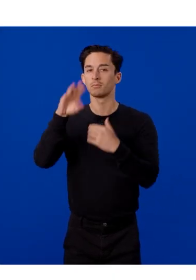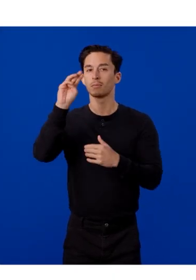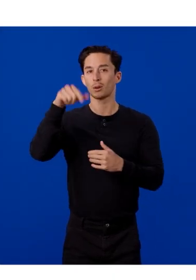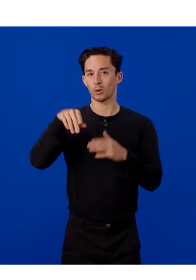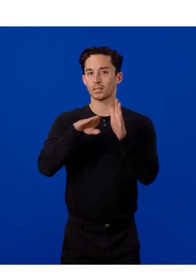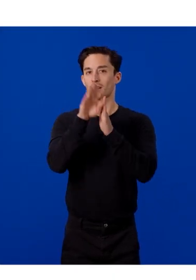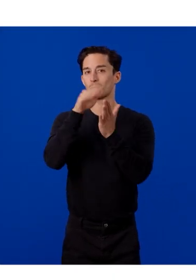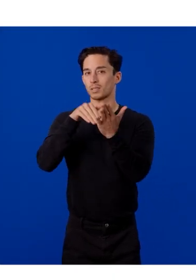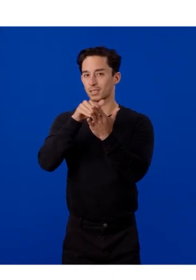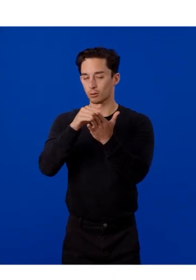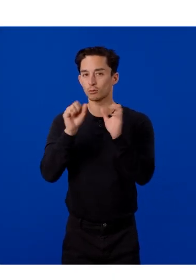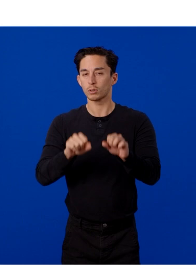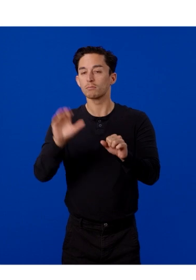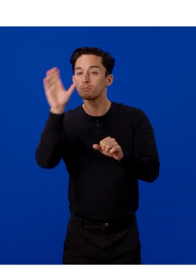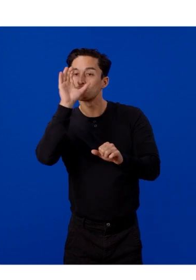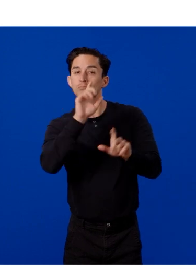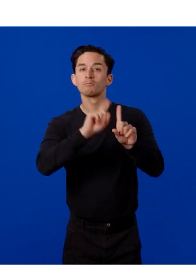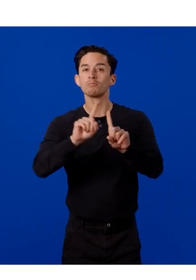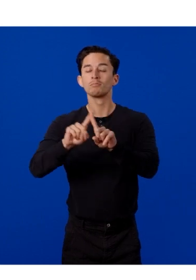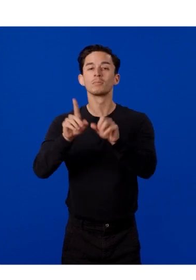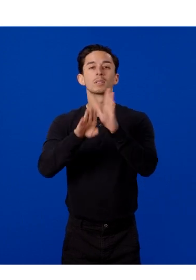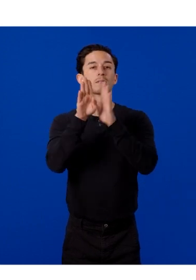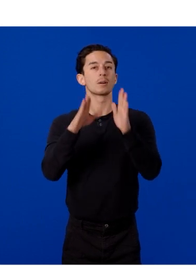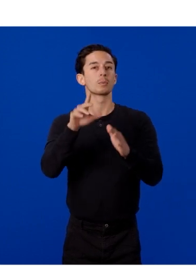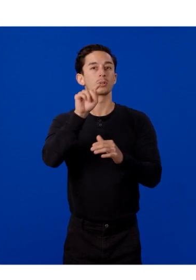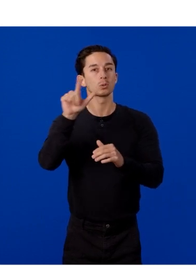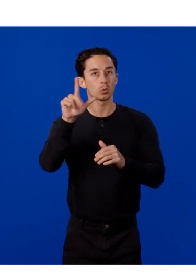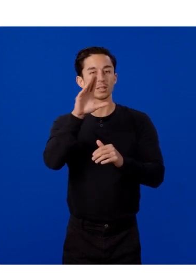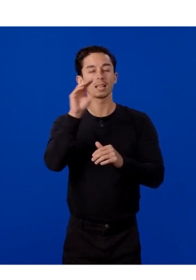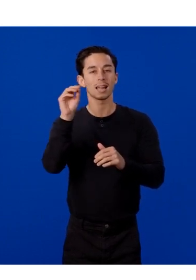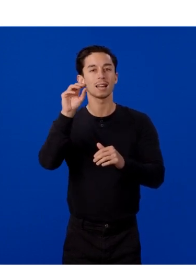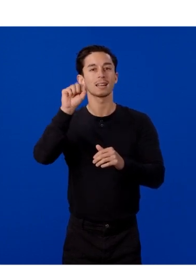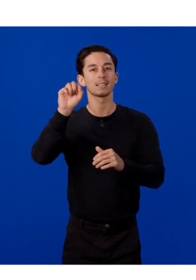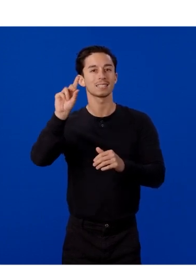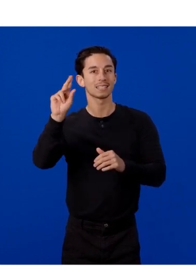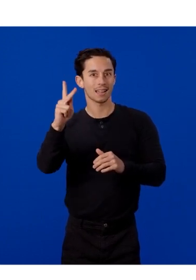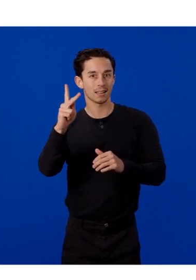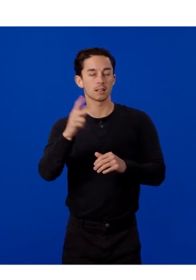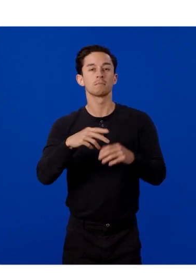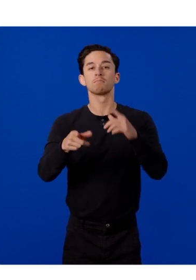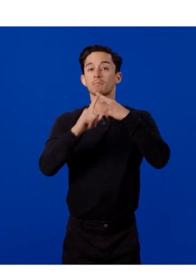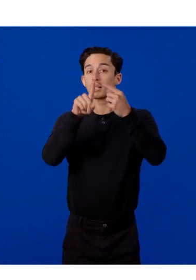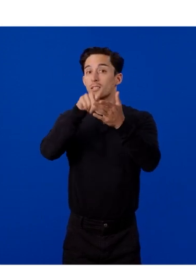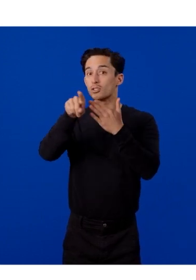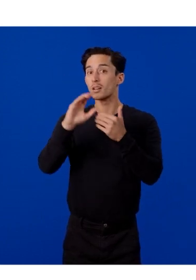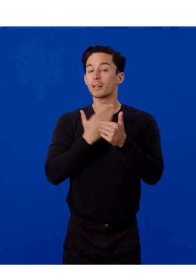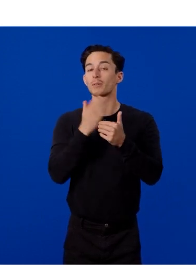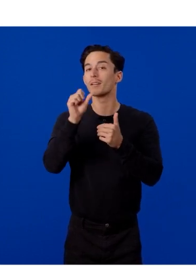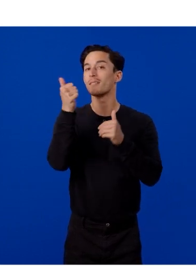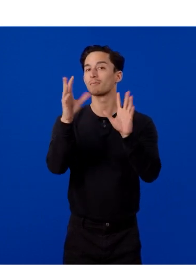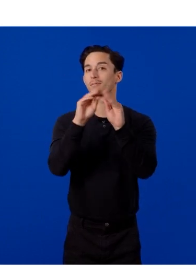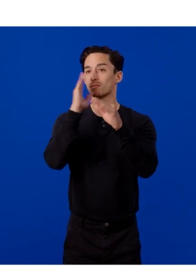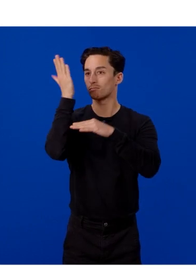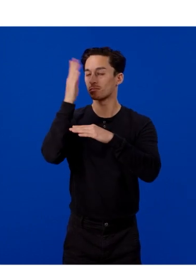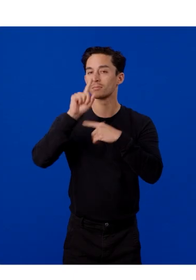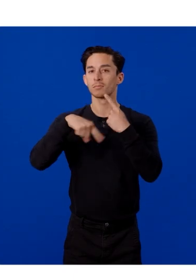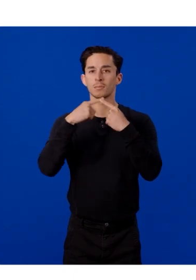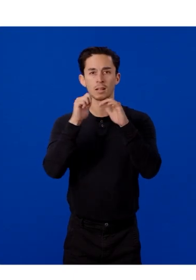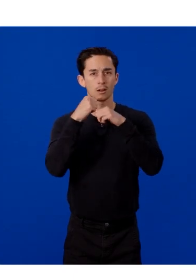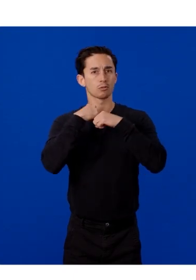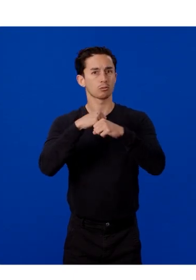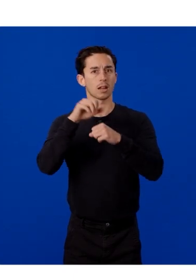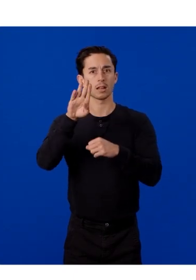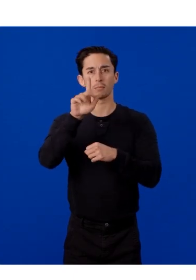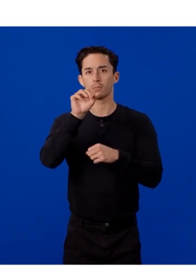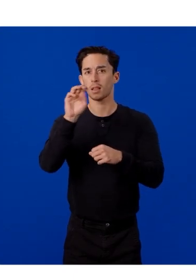Developer Center to explore all our developer tools and SDKs. Also, check out our other sessions to learn how to create BlossomBuddy